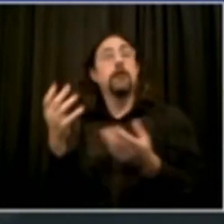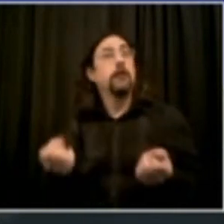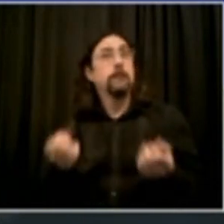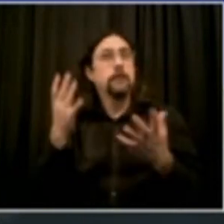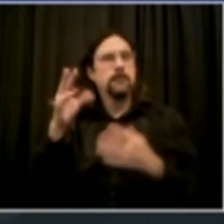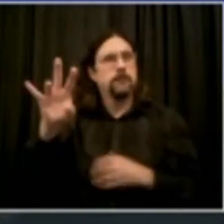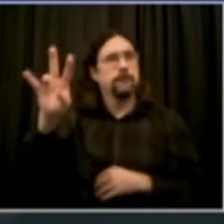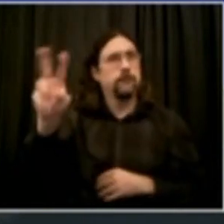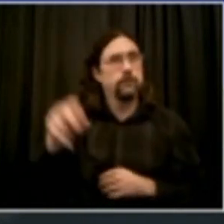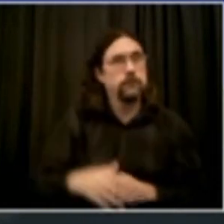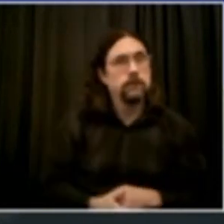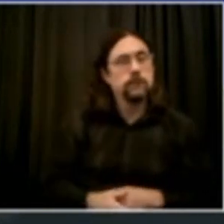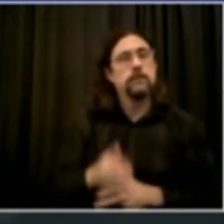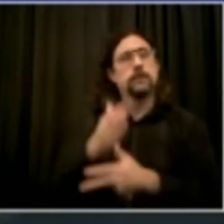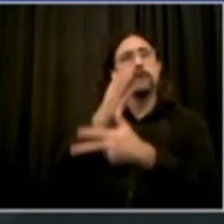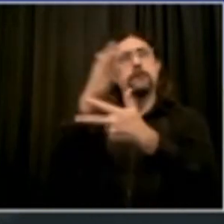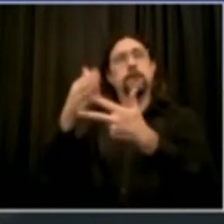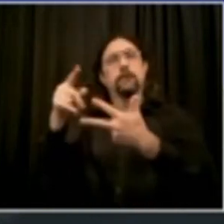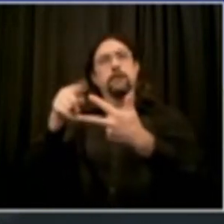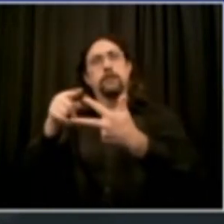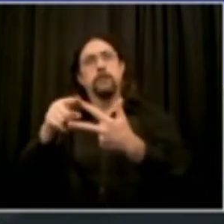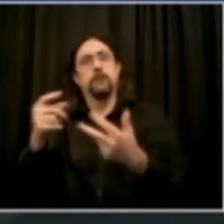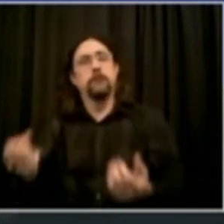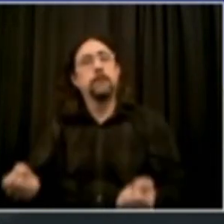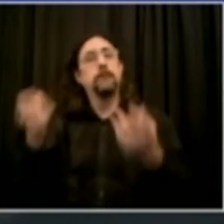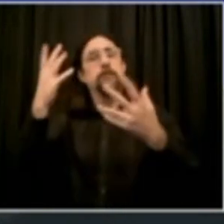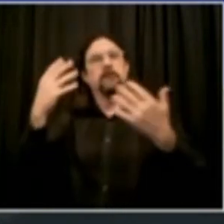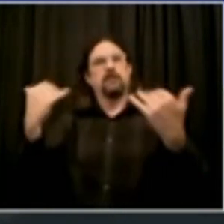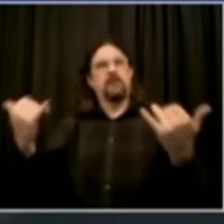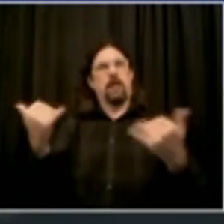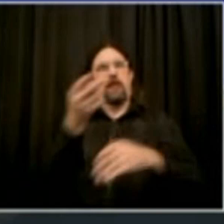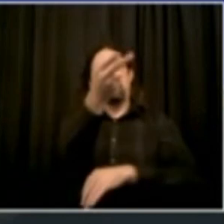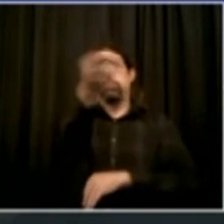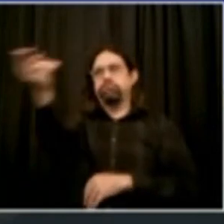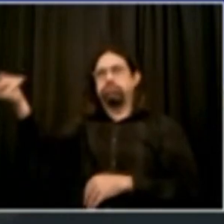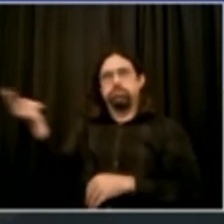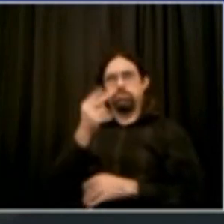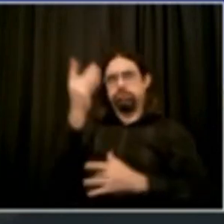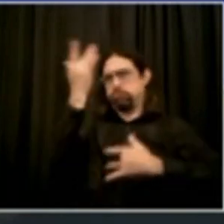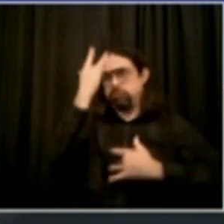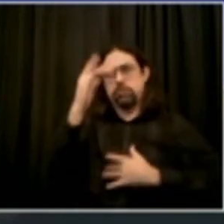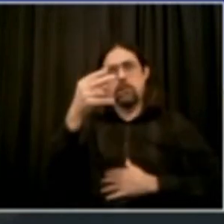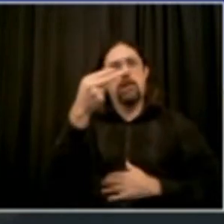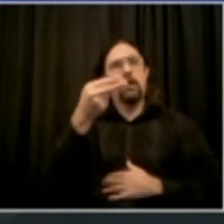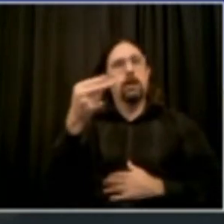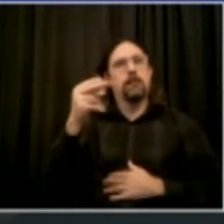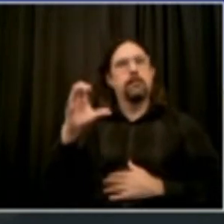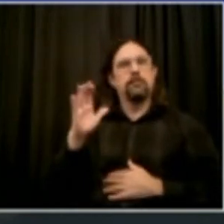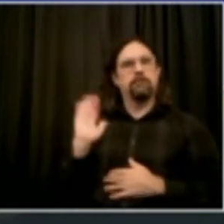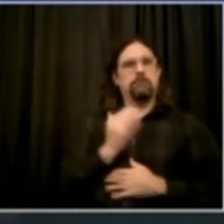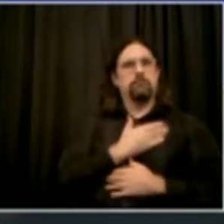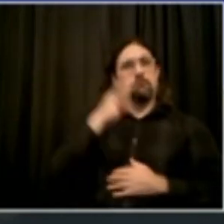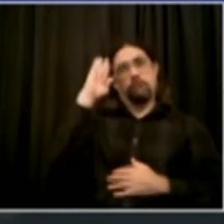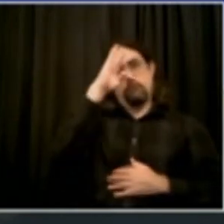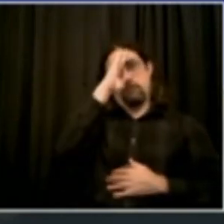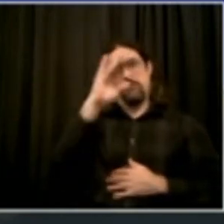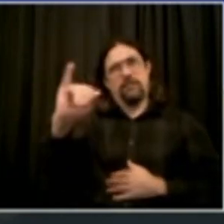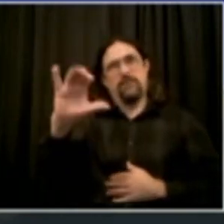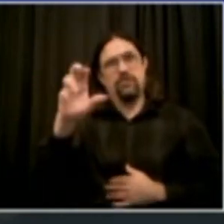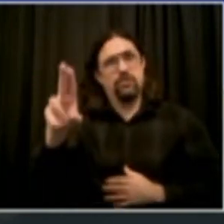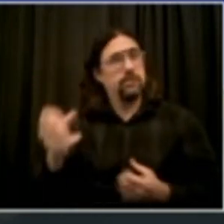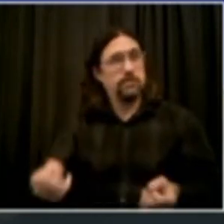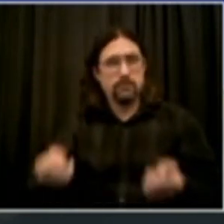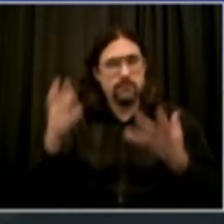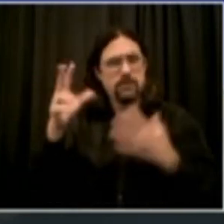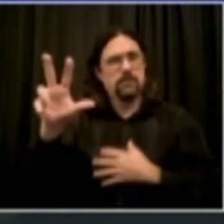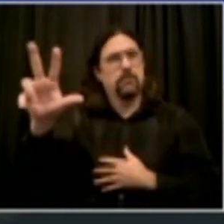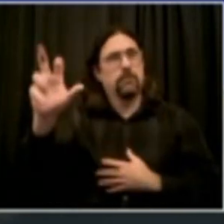302 is the number today. And most importantly, people testing positive citywide for COVID, threshold 15%. Today's report,